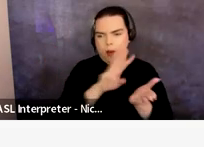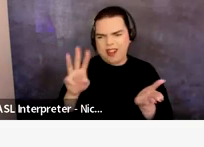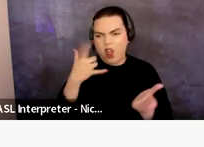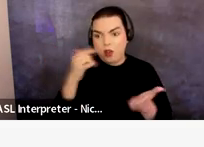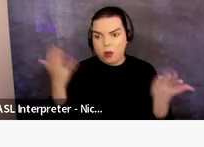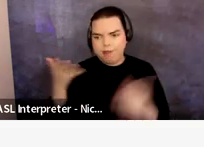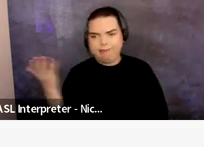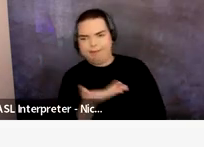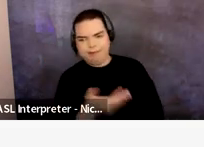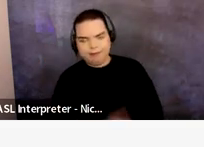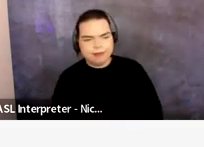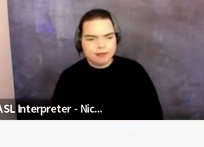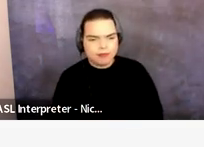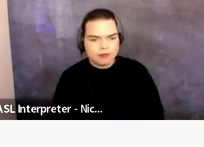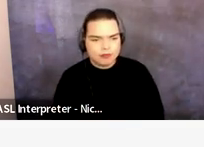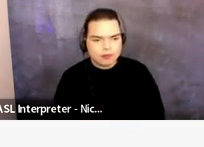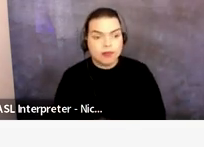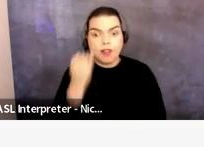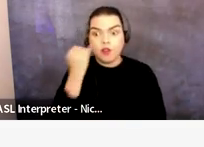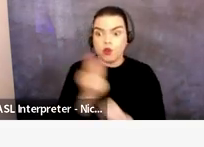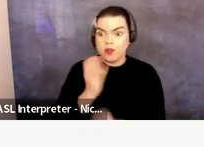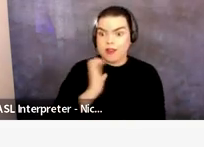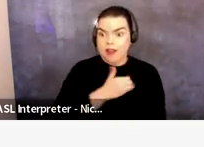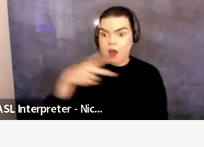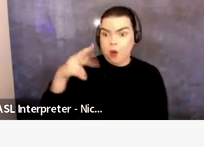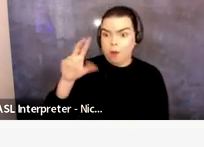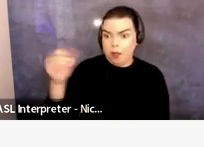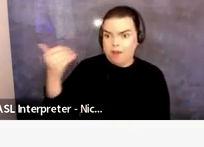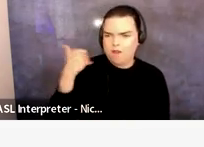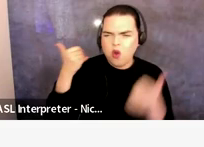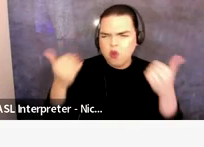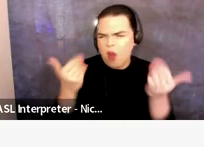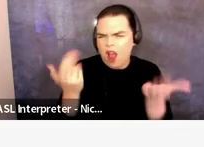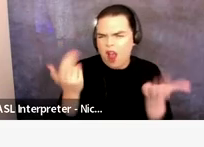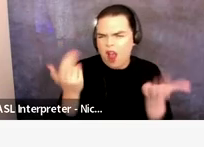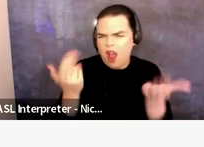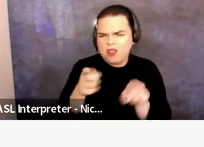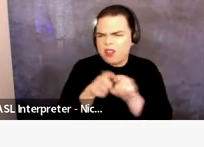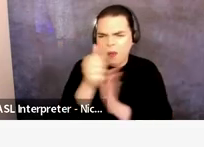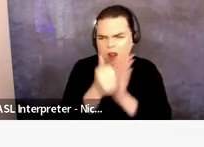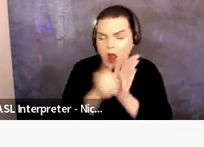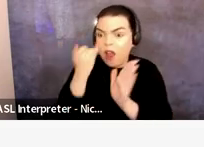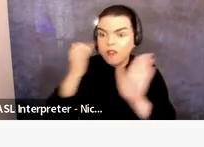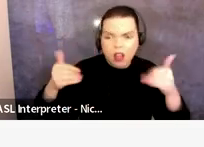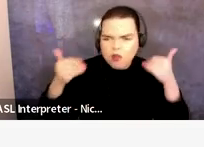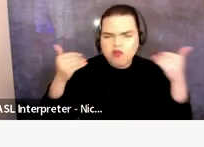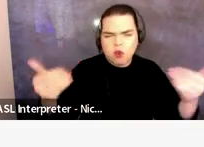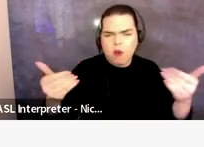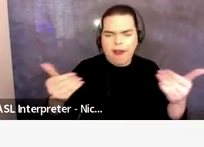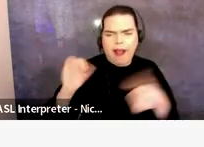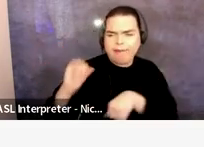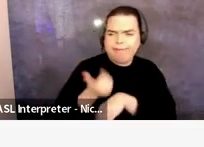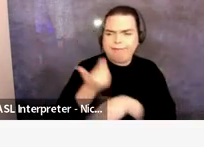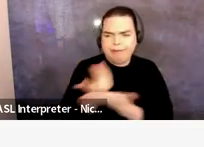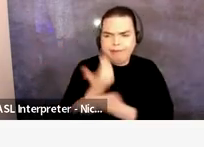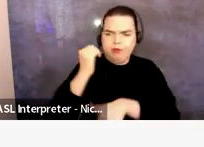From here if you've used NIFA's portal before you can go ahead and log in. If you haven't filled out a NIFA grant in the last few years you may